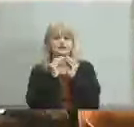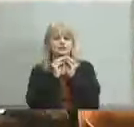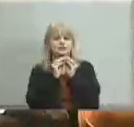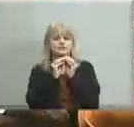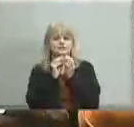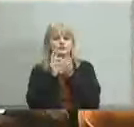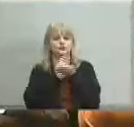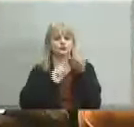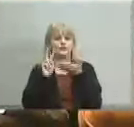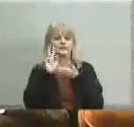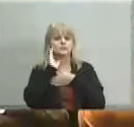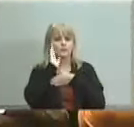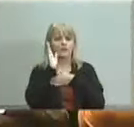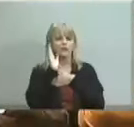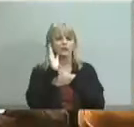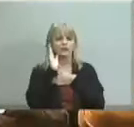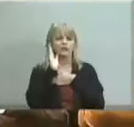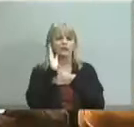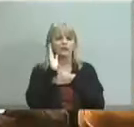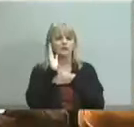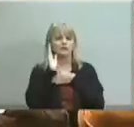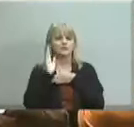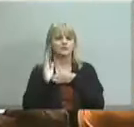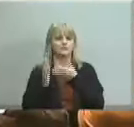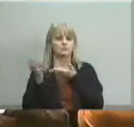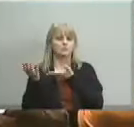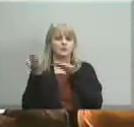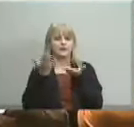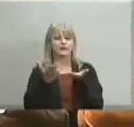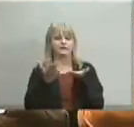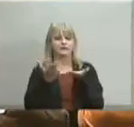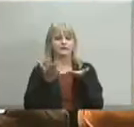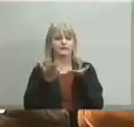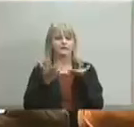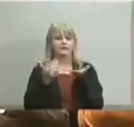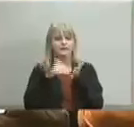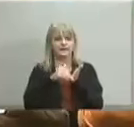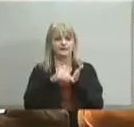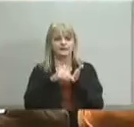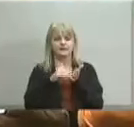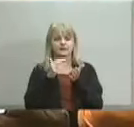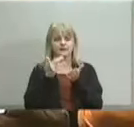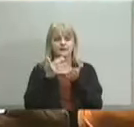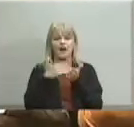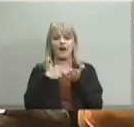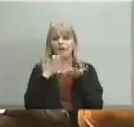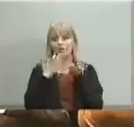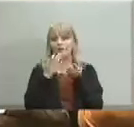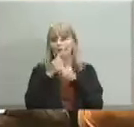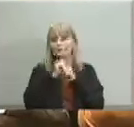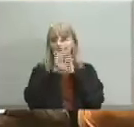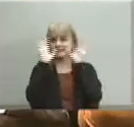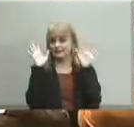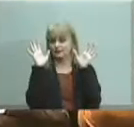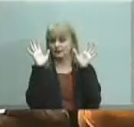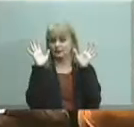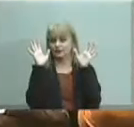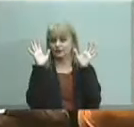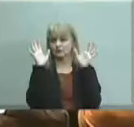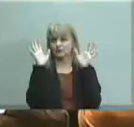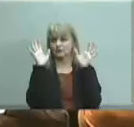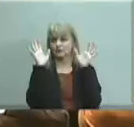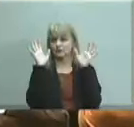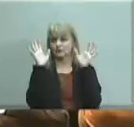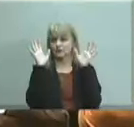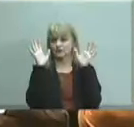um i think it is the sense of the clear majority of this board that this district